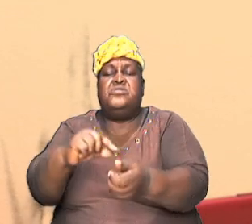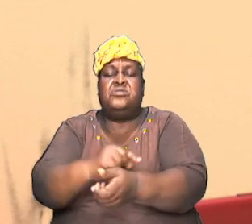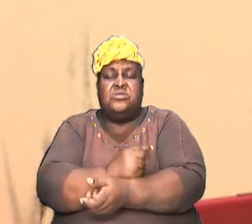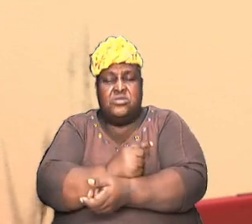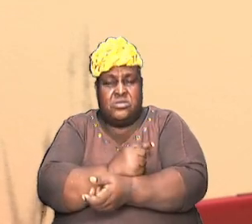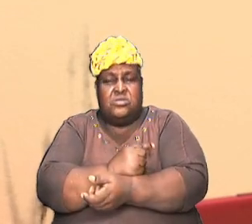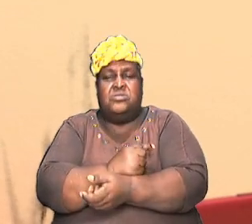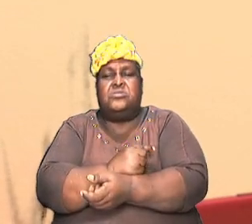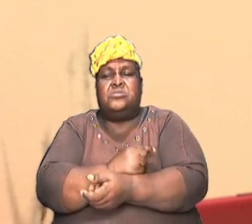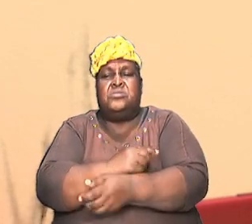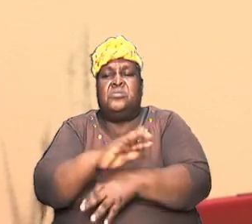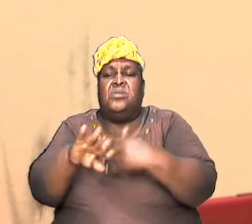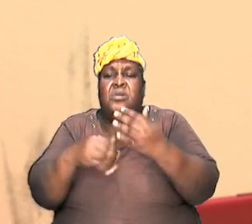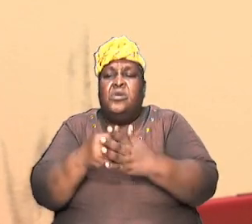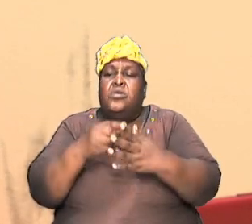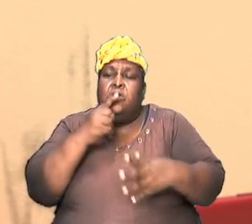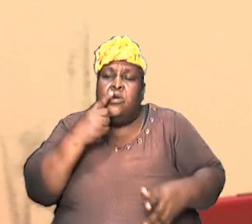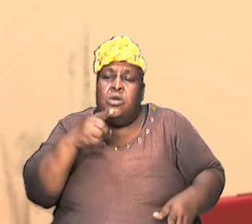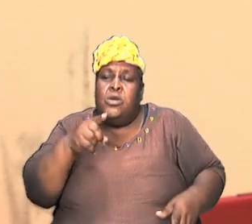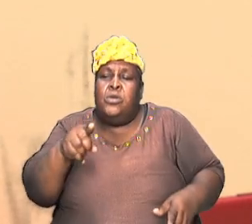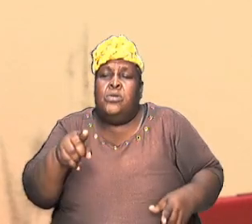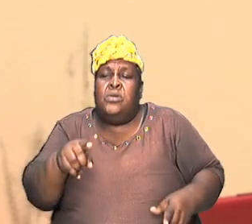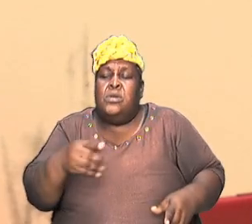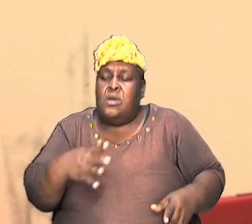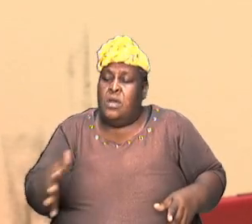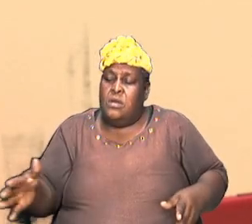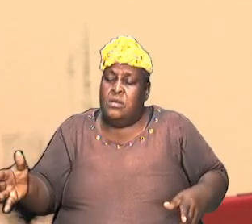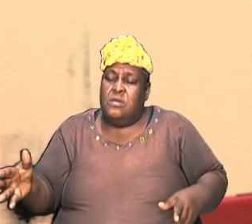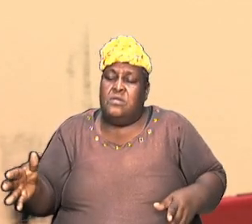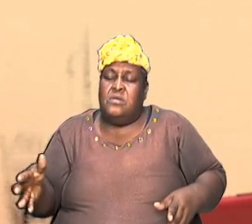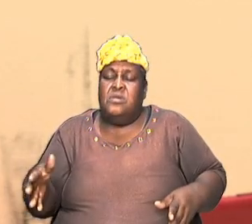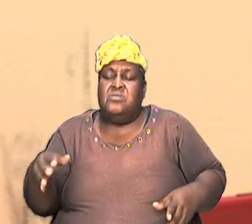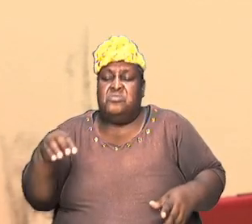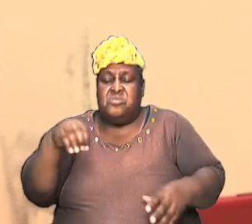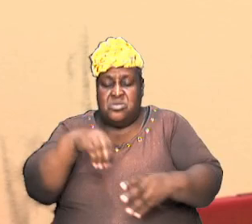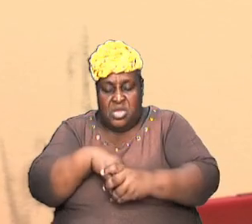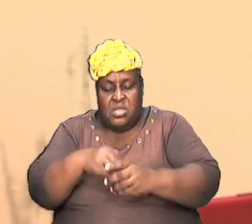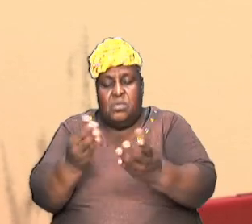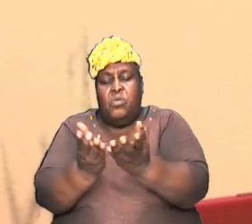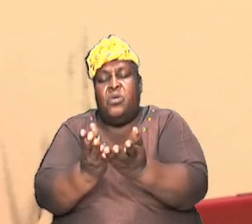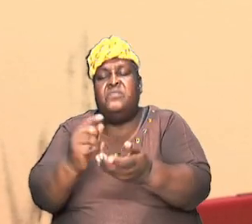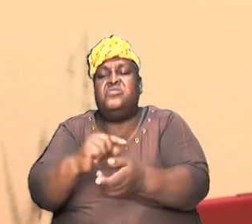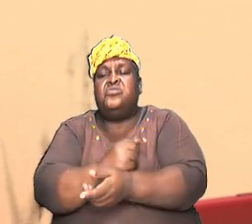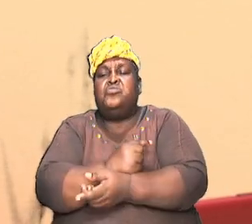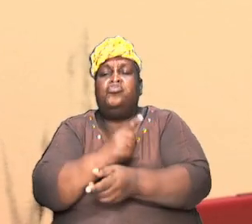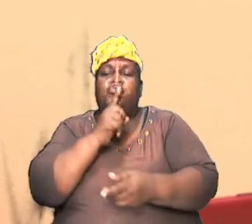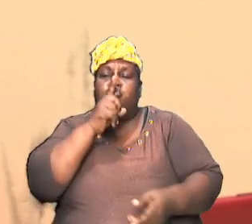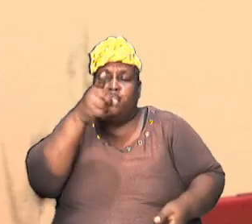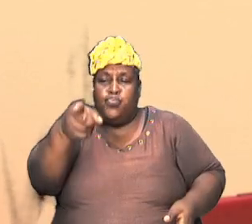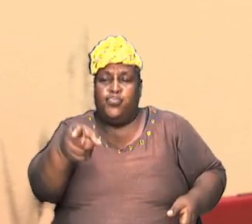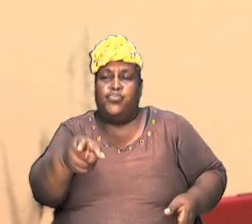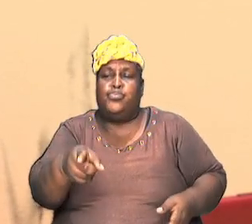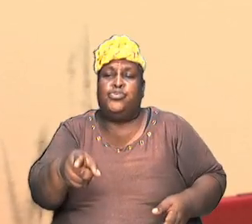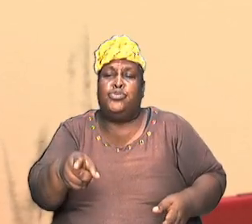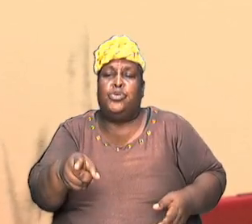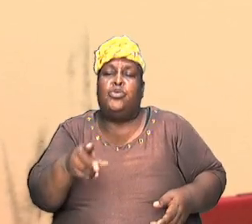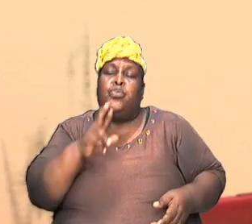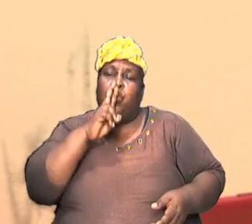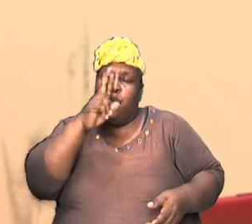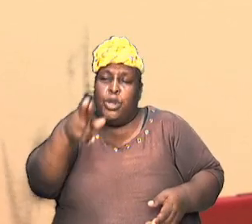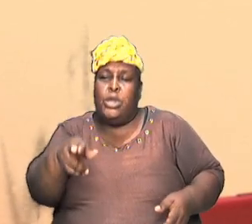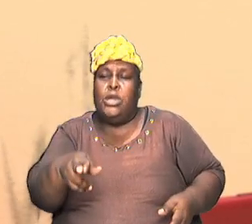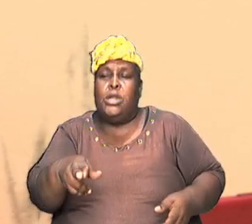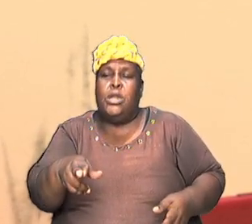surety that the things that are there are true, are real,